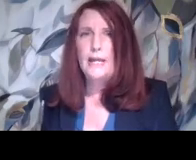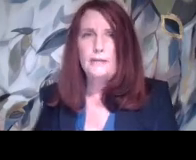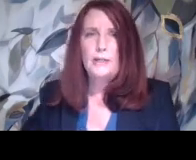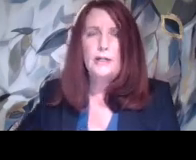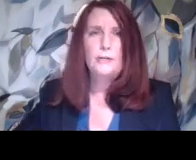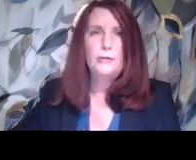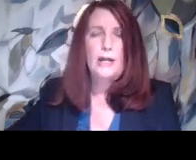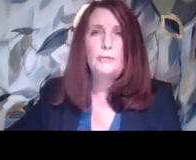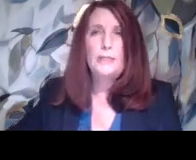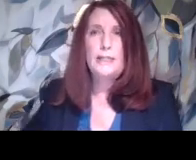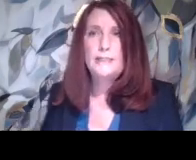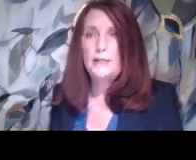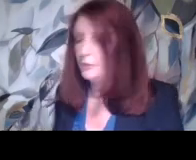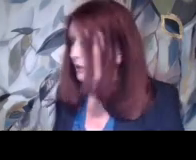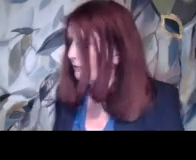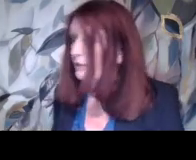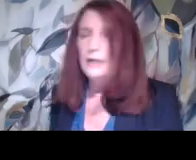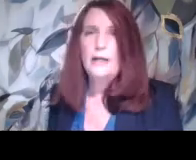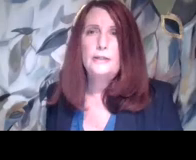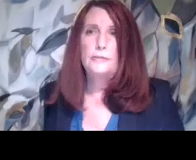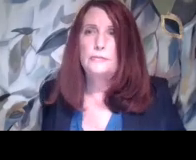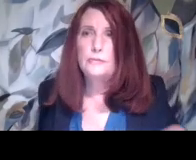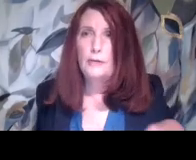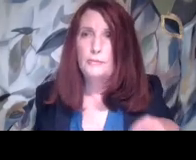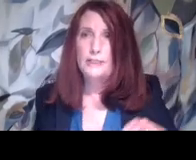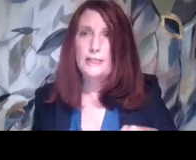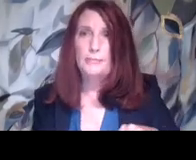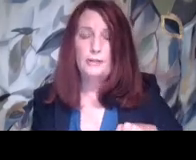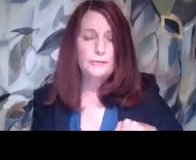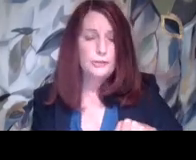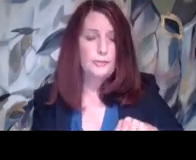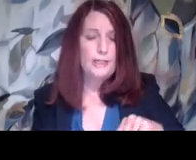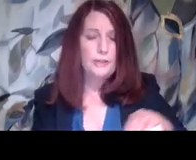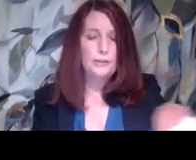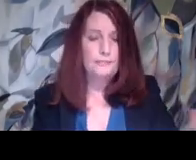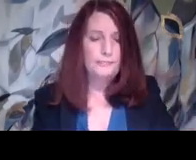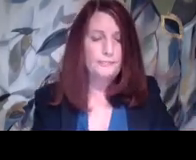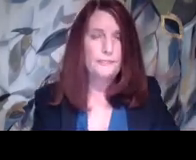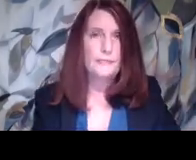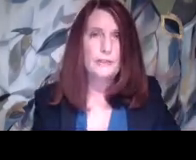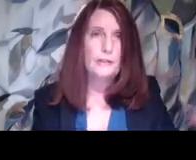be a, another, that would be an example of, uh, that would be an example of discrimination.